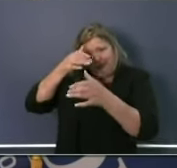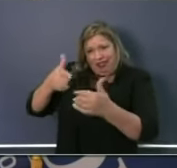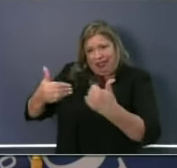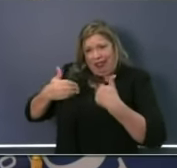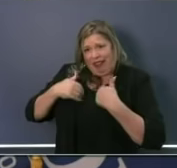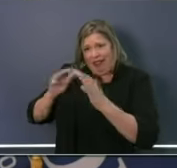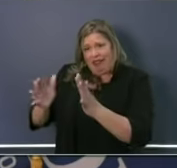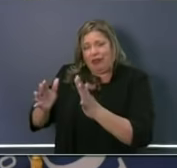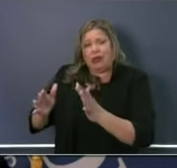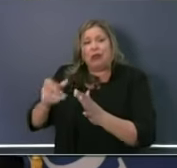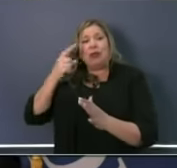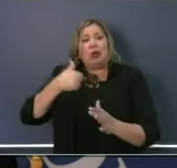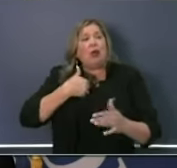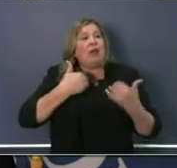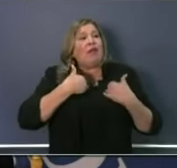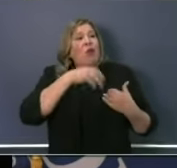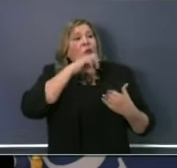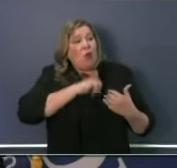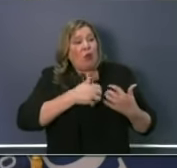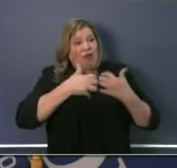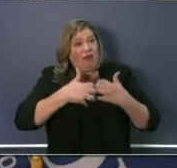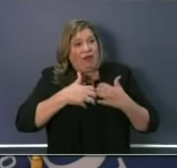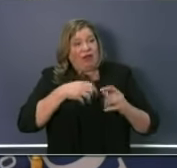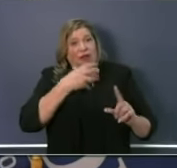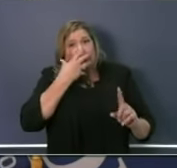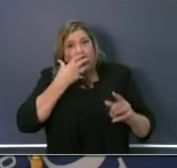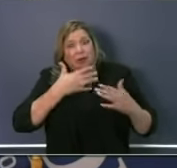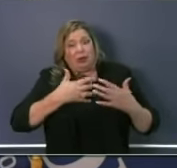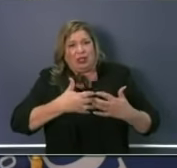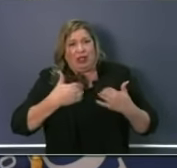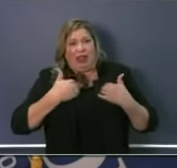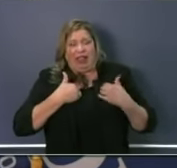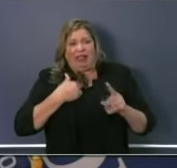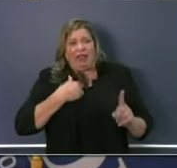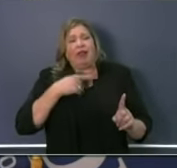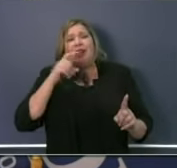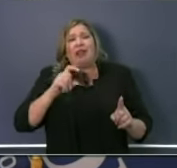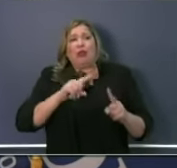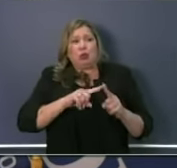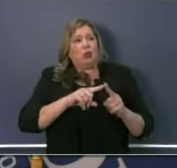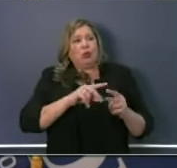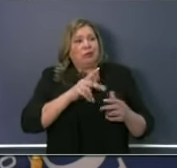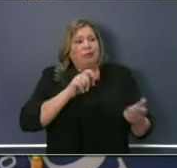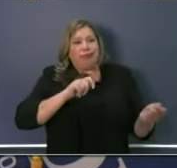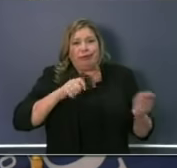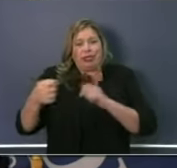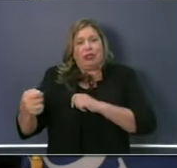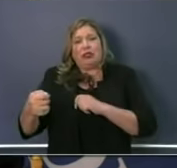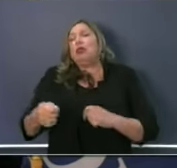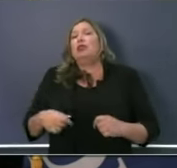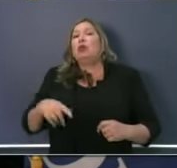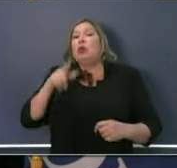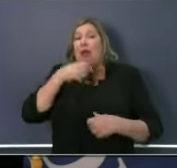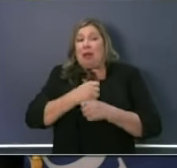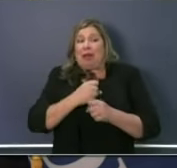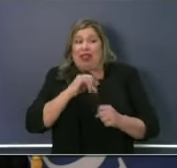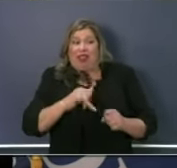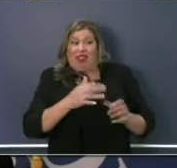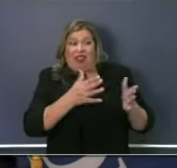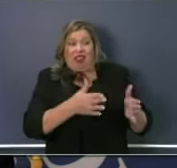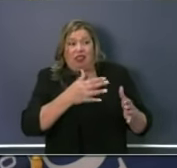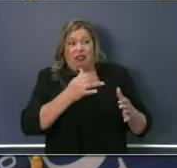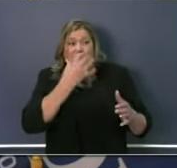all of these old ventilators that are that we've been storing for years. They have to be repurposed. The manufacturer said the following to